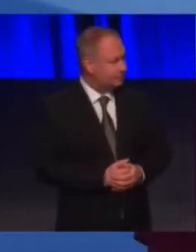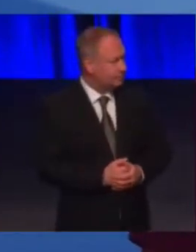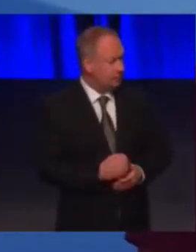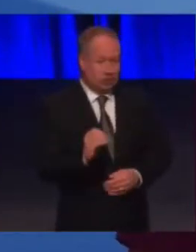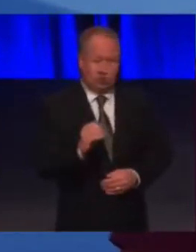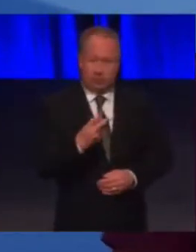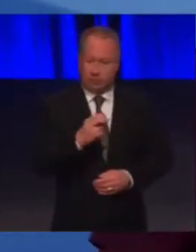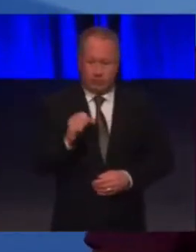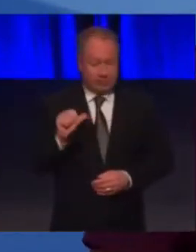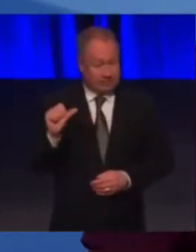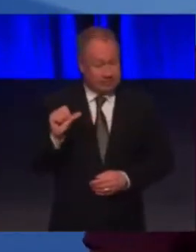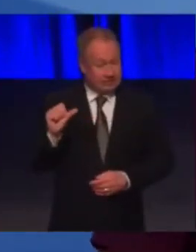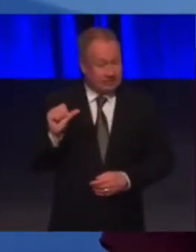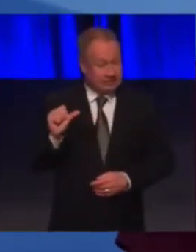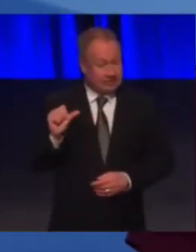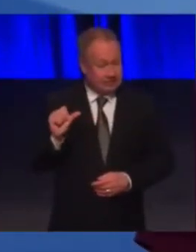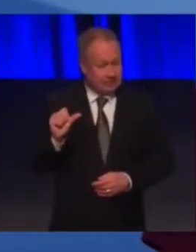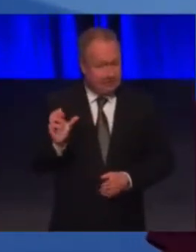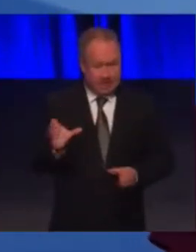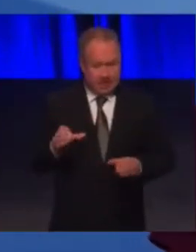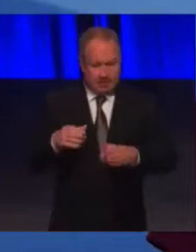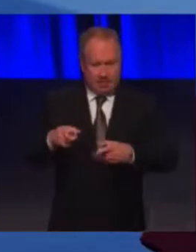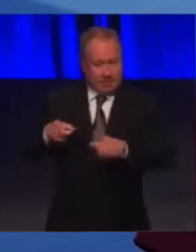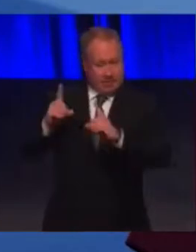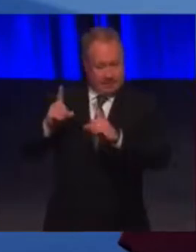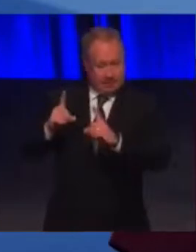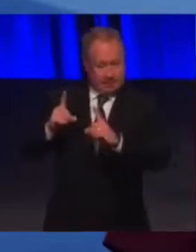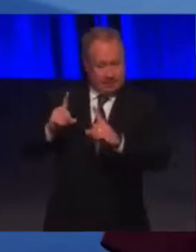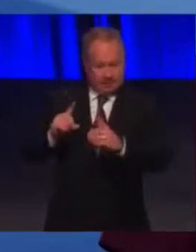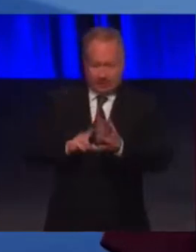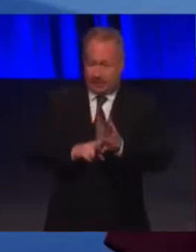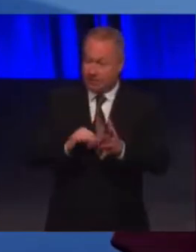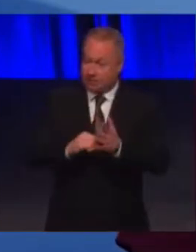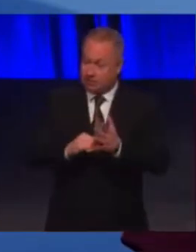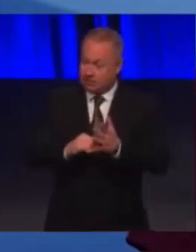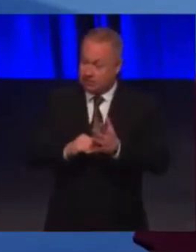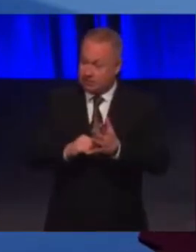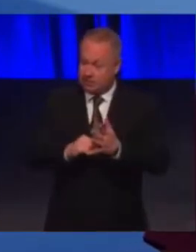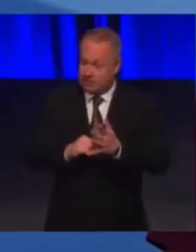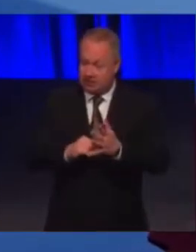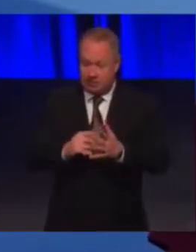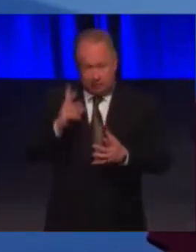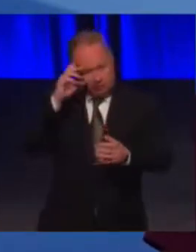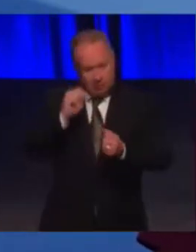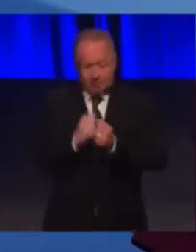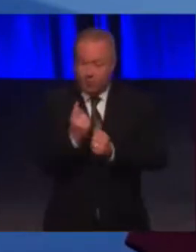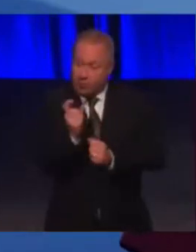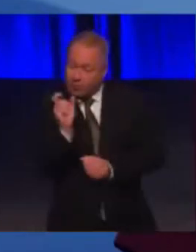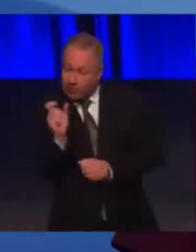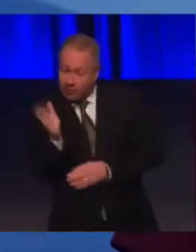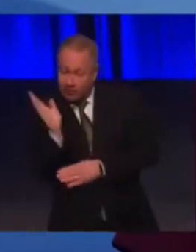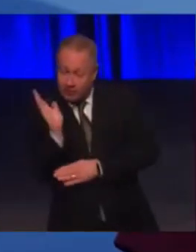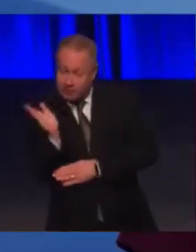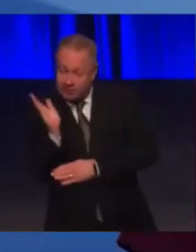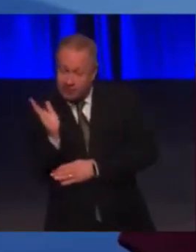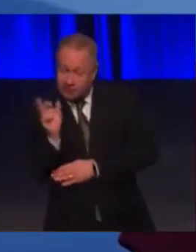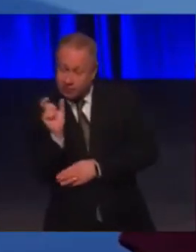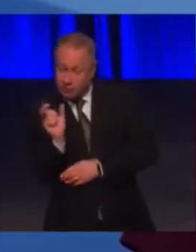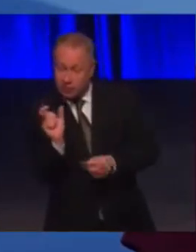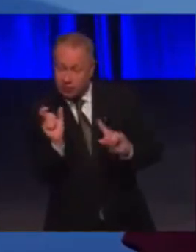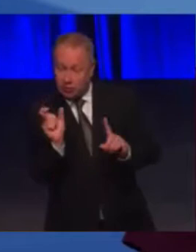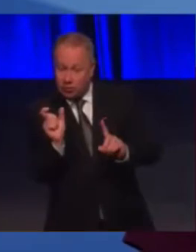2016, our party leader and first minister told us, if you remember one word from my speech today, I want it to be this,